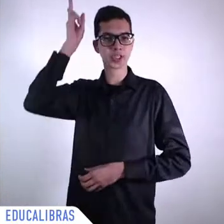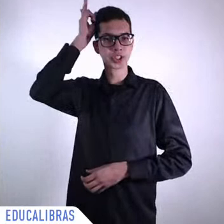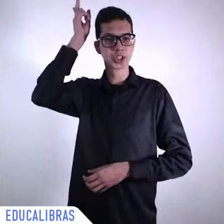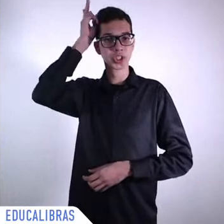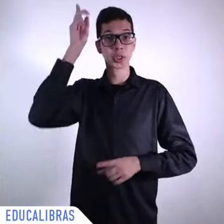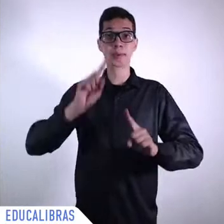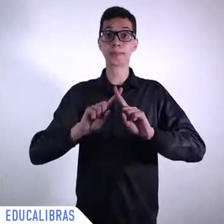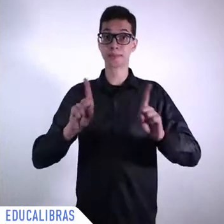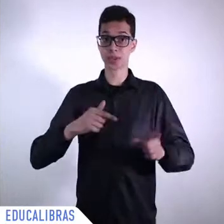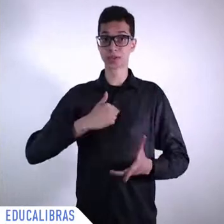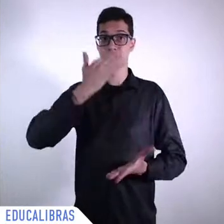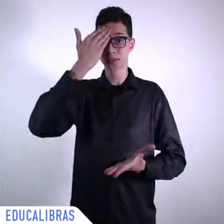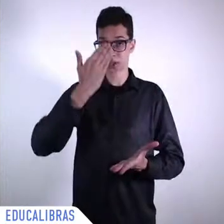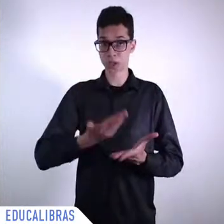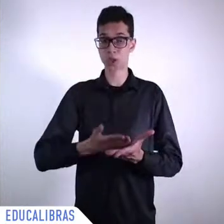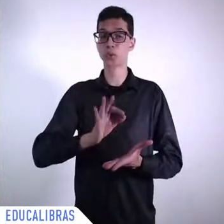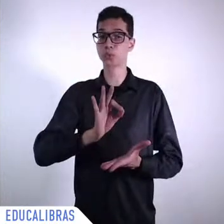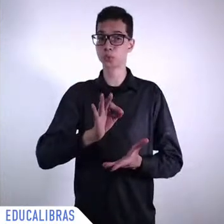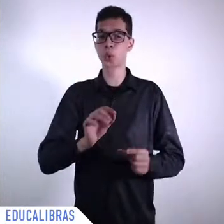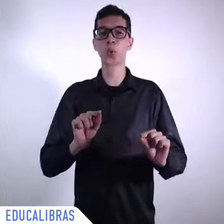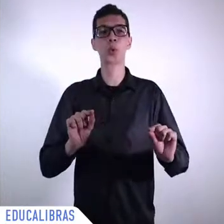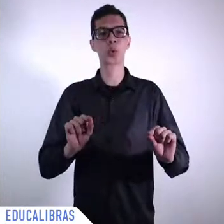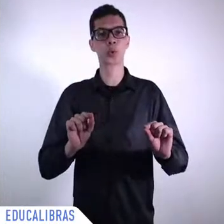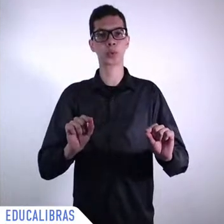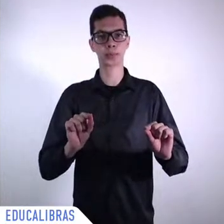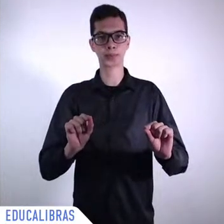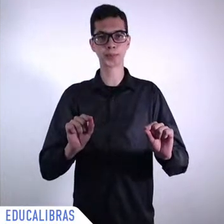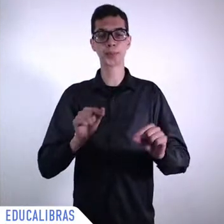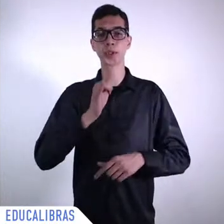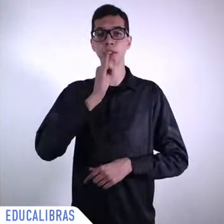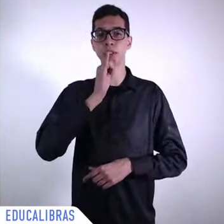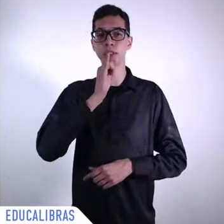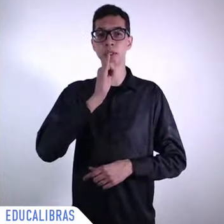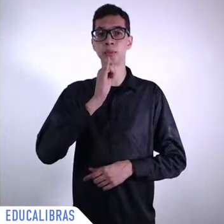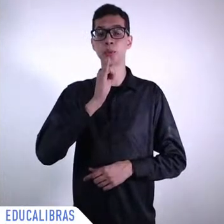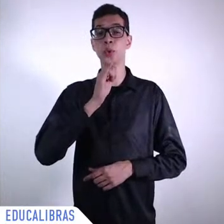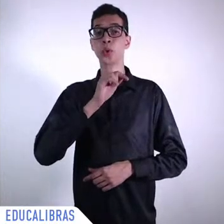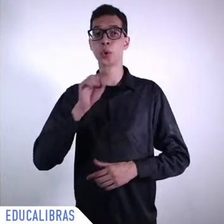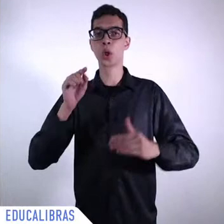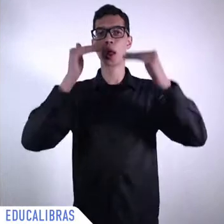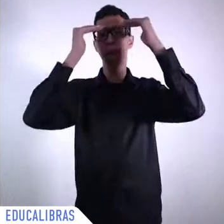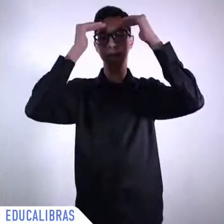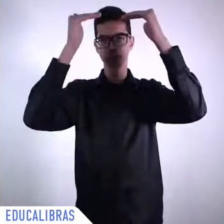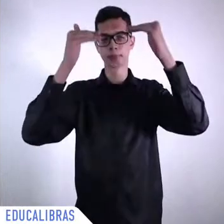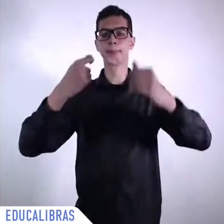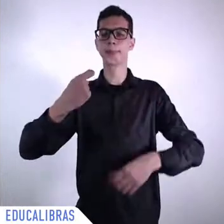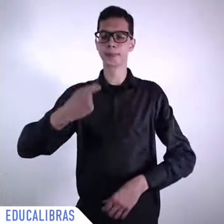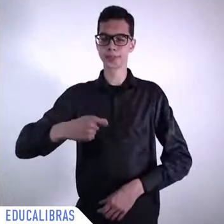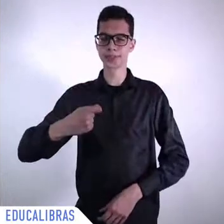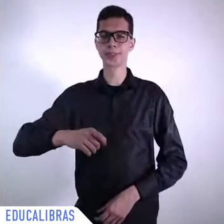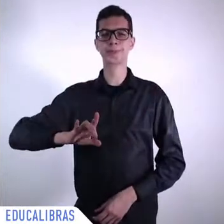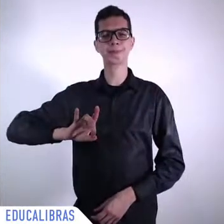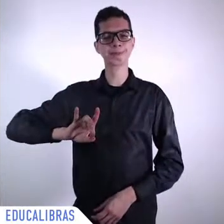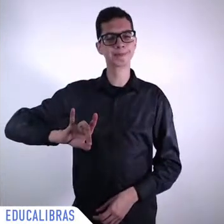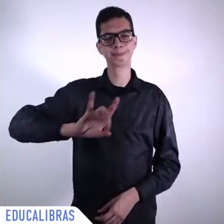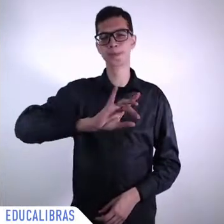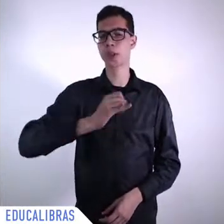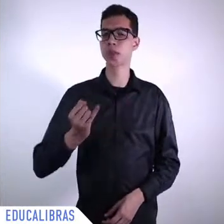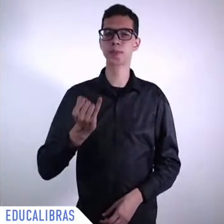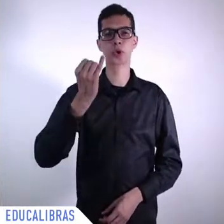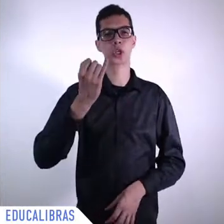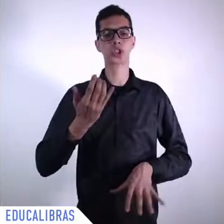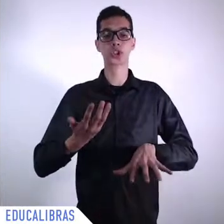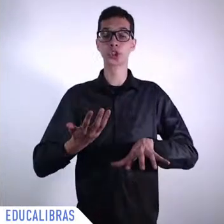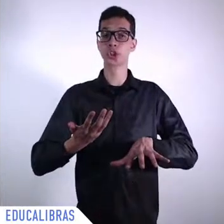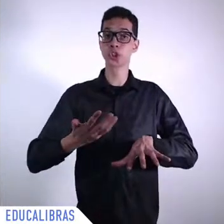it is critical to have the inclusion of the Brazilian society and here I would like to mention one particular initiative